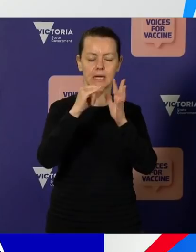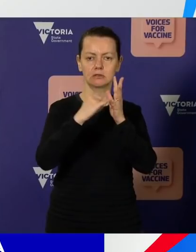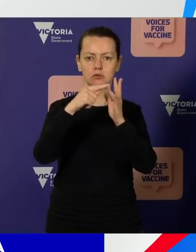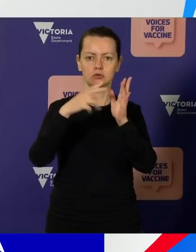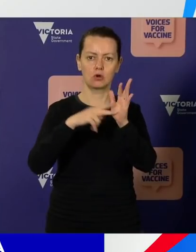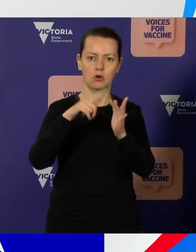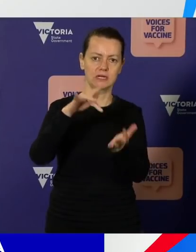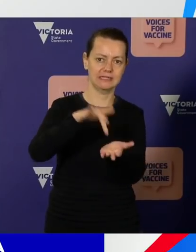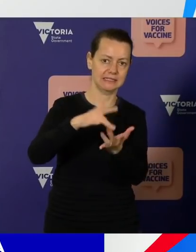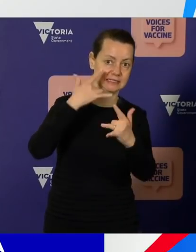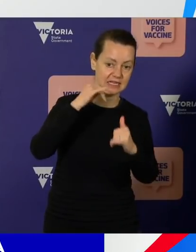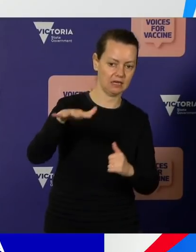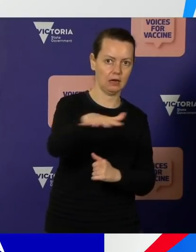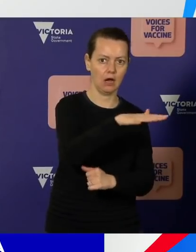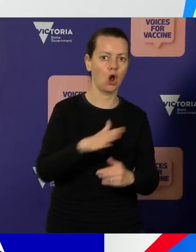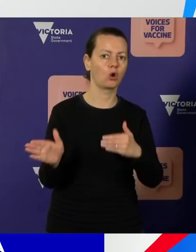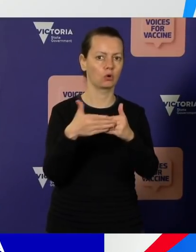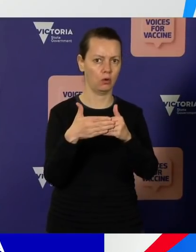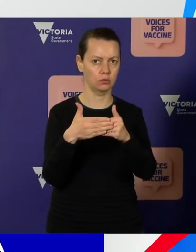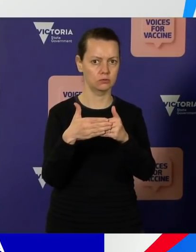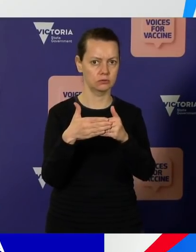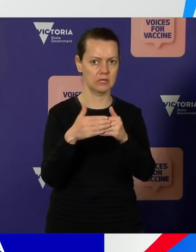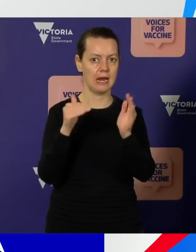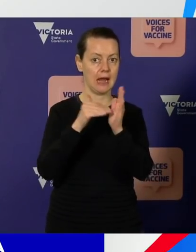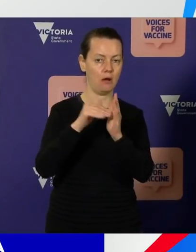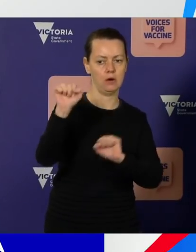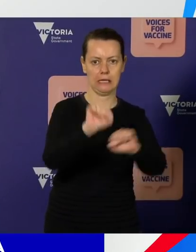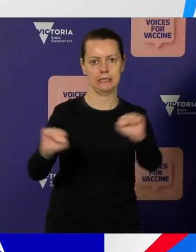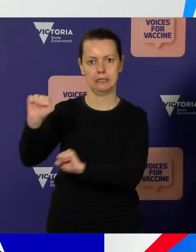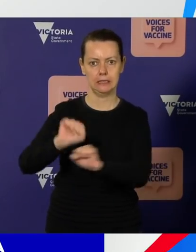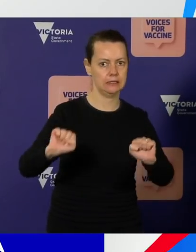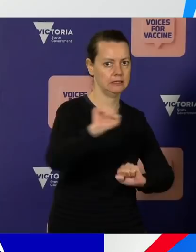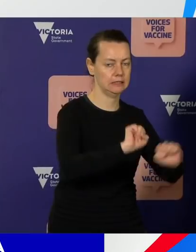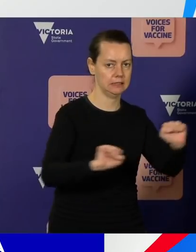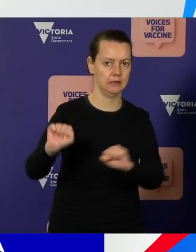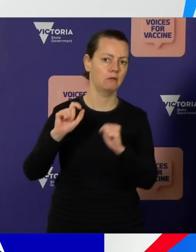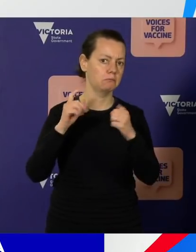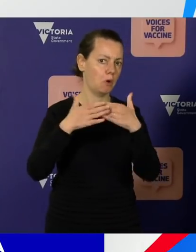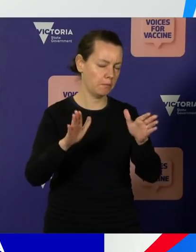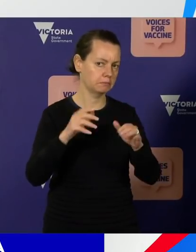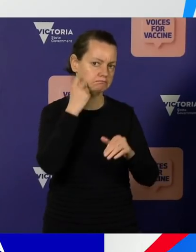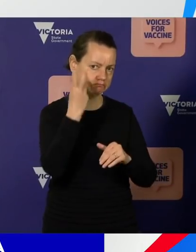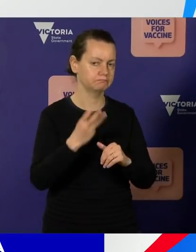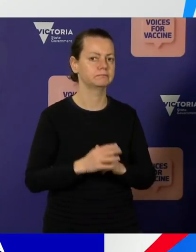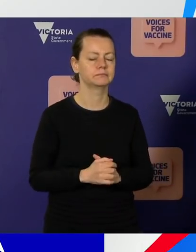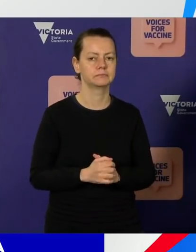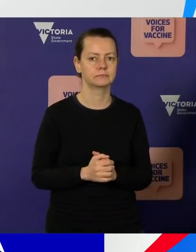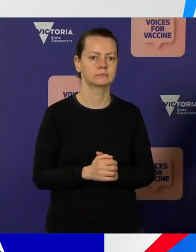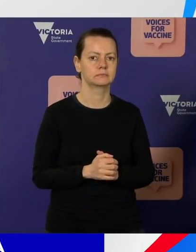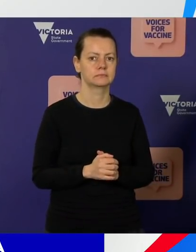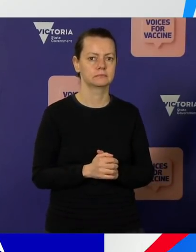test and ensure that the rest of our staff are able to continue to work. That work will happen over the next day or two. And finally,